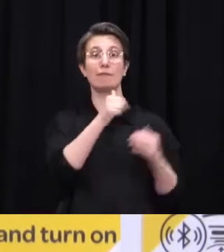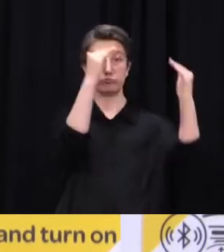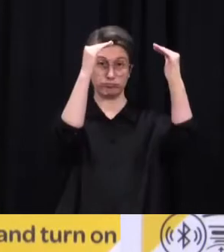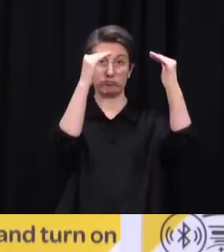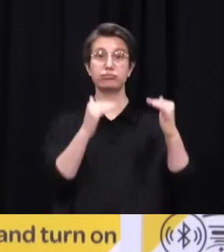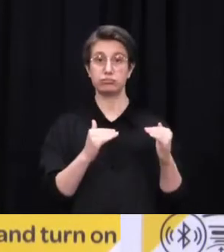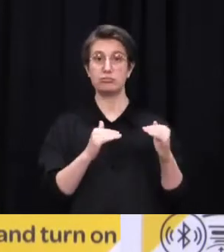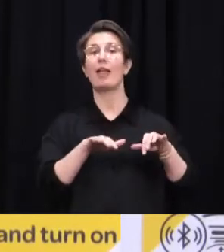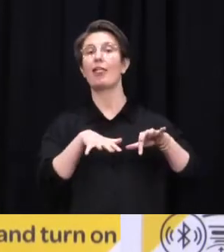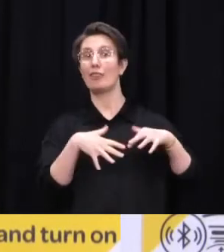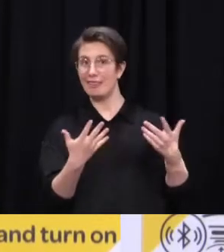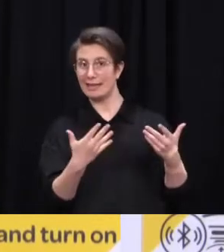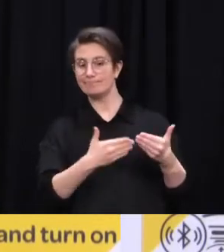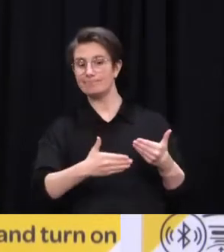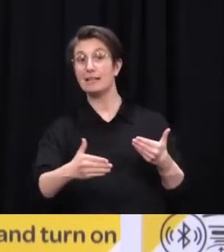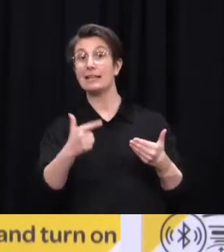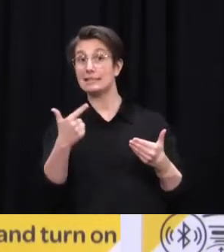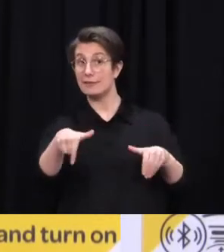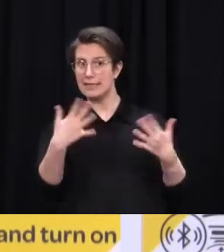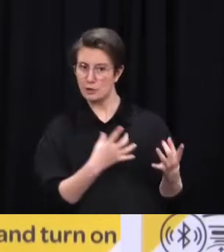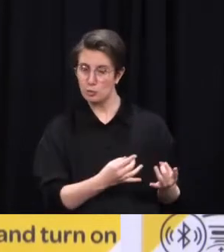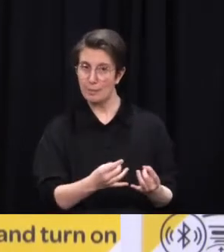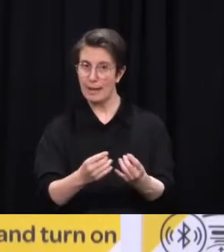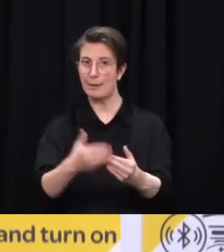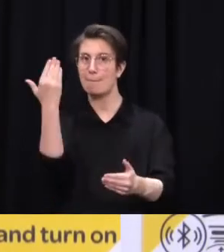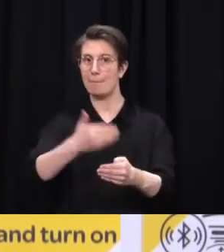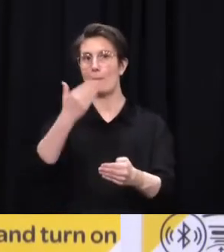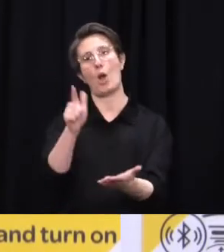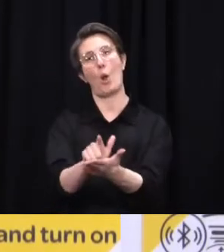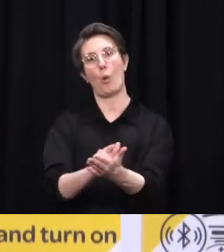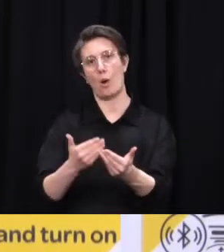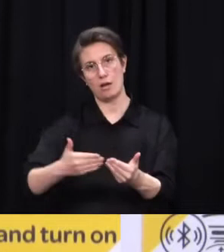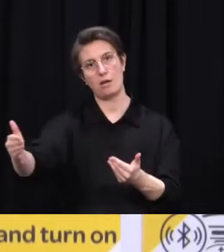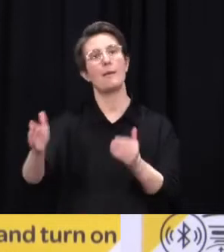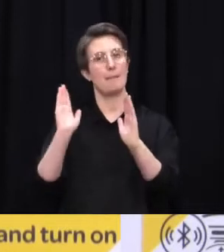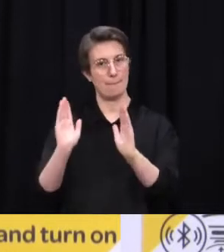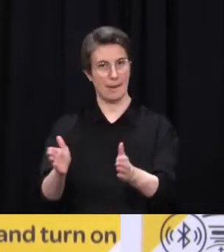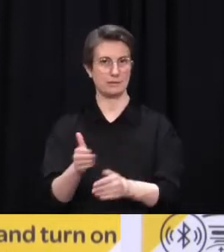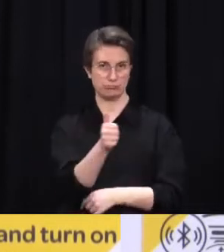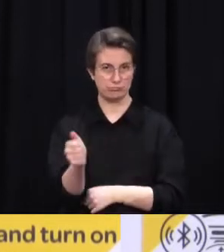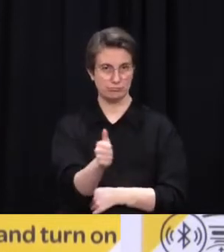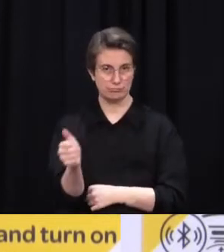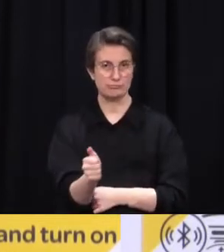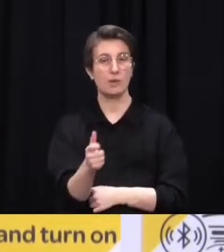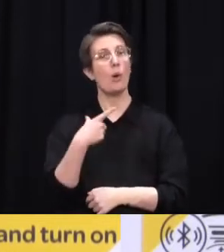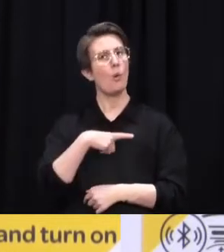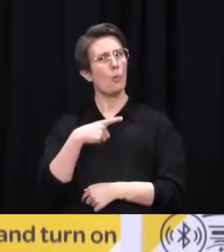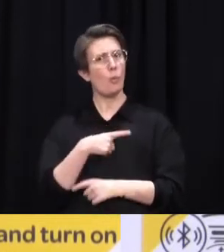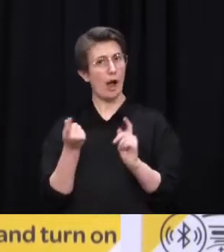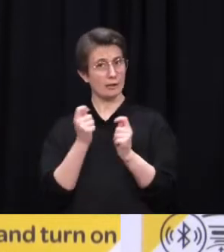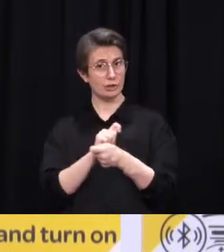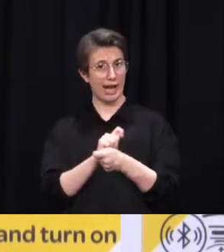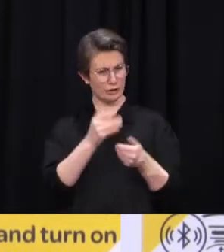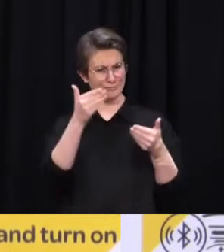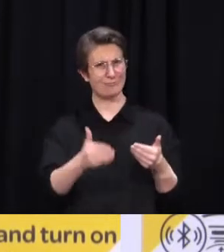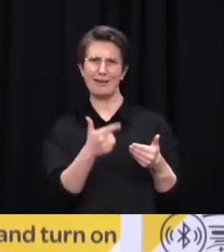systems in place. We want to ensure that businesses and those who might be organising a gathering event have the time to get this sorted. It is an